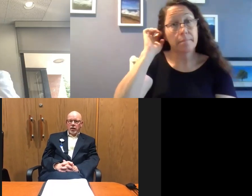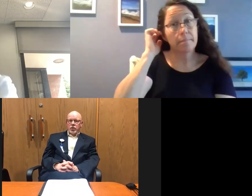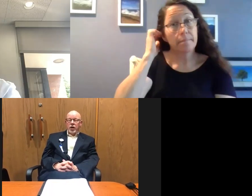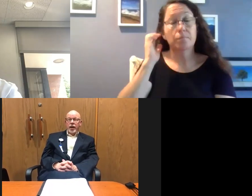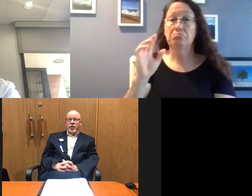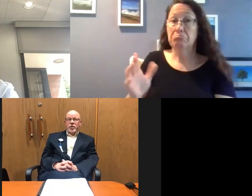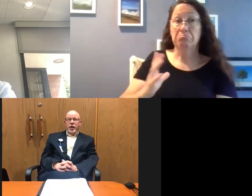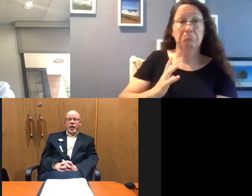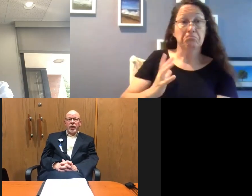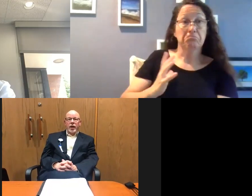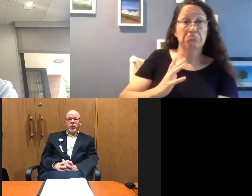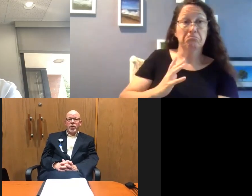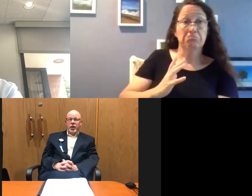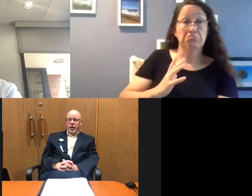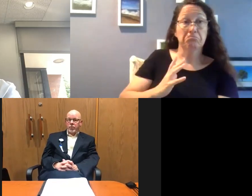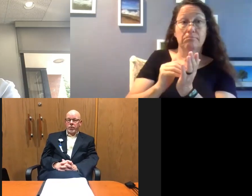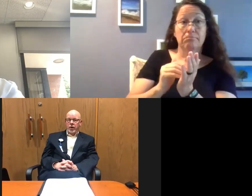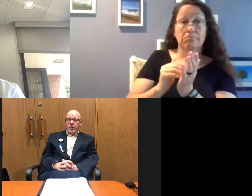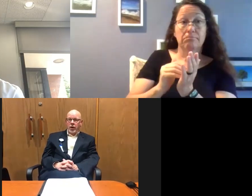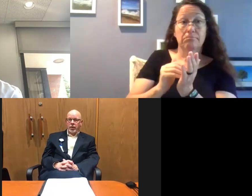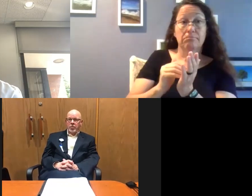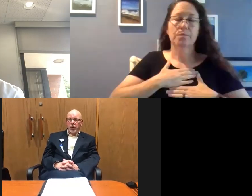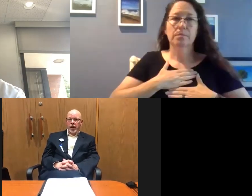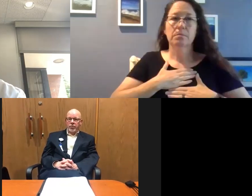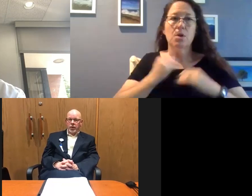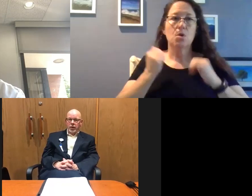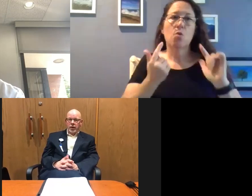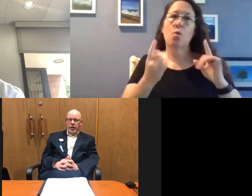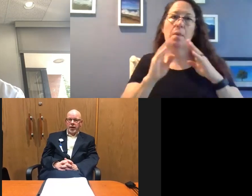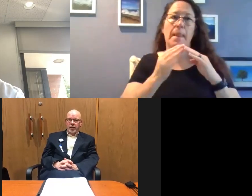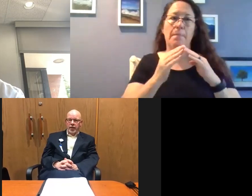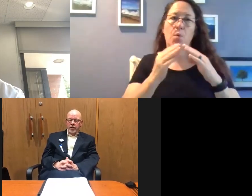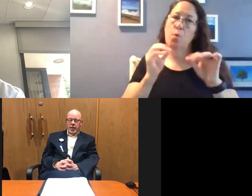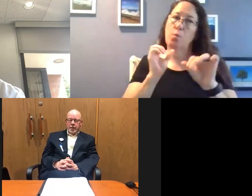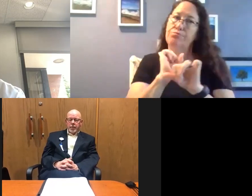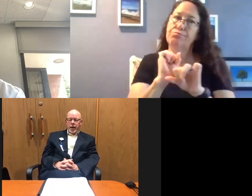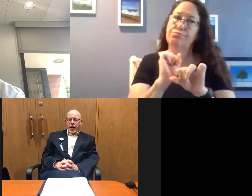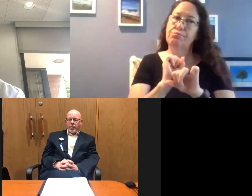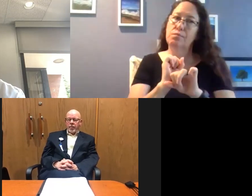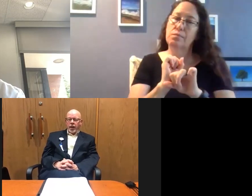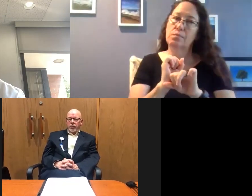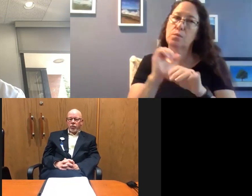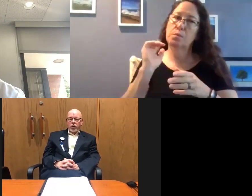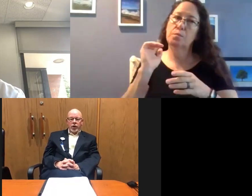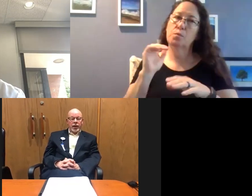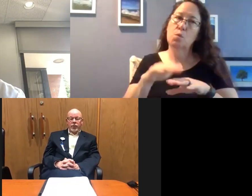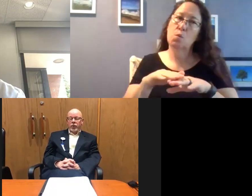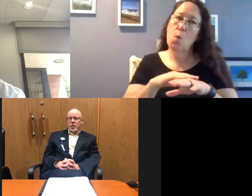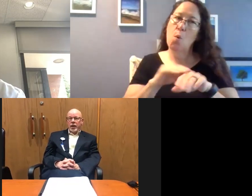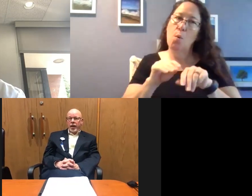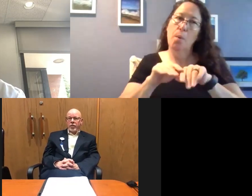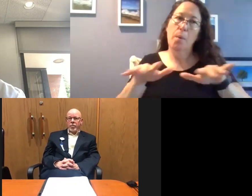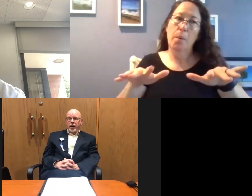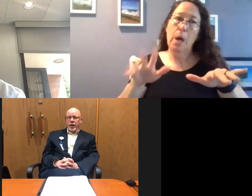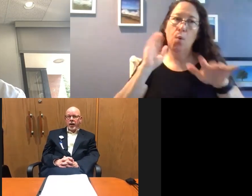Sure. Again, just, uh, appreciative of all the community effort, uh, to get there. Um, and we're going to get through